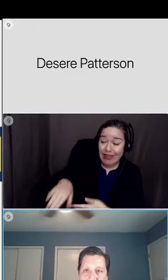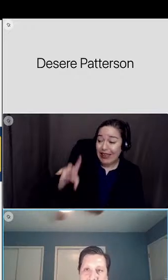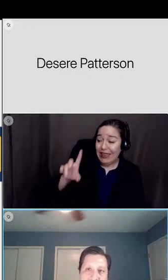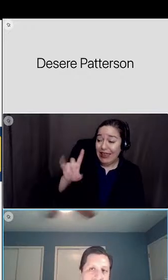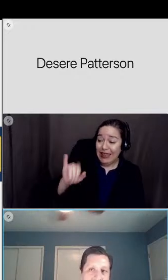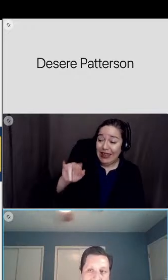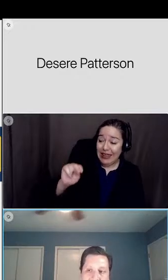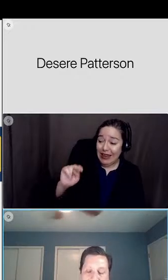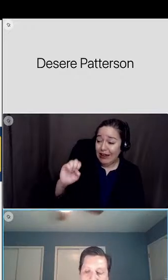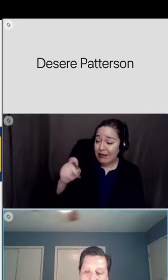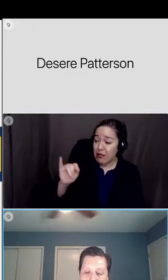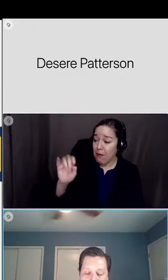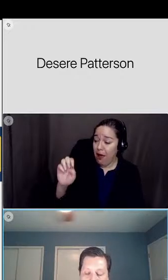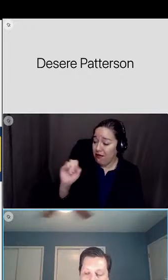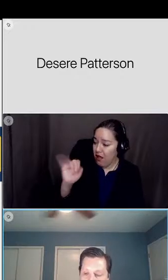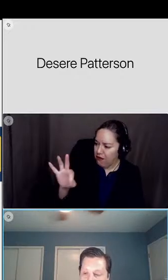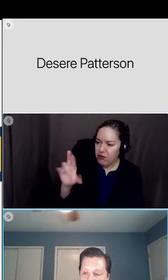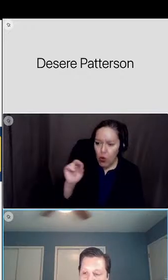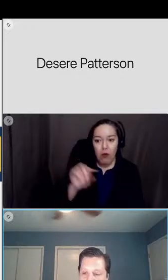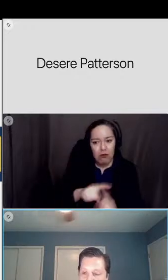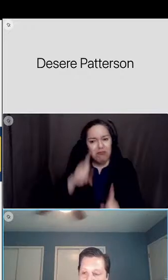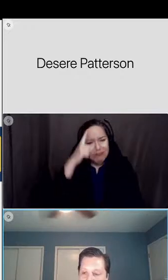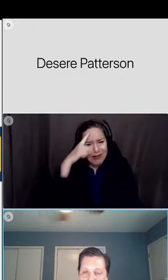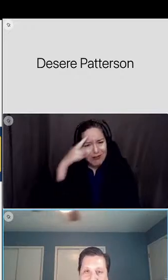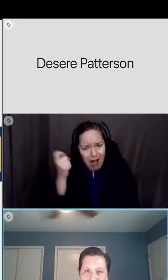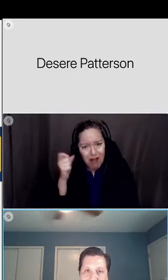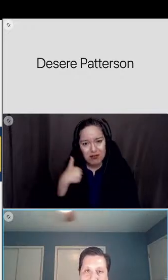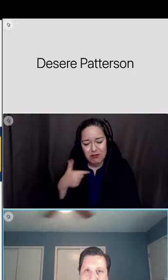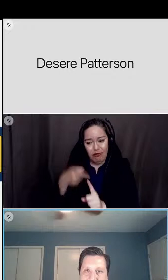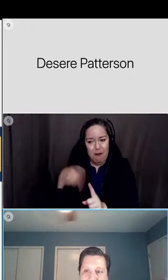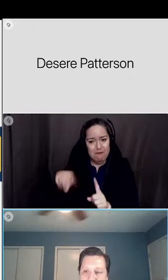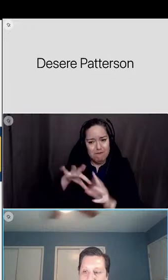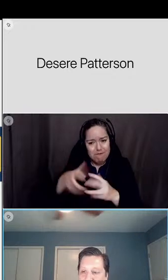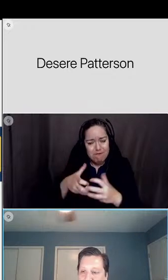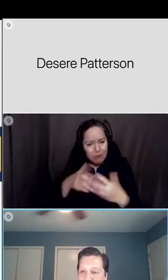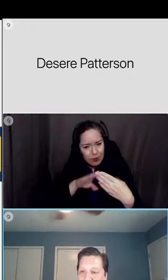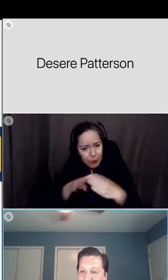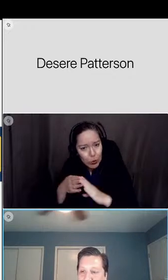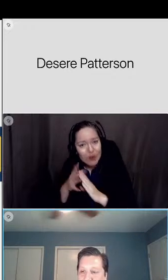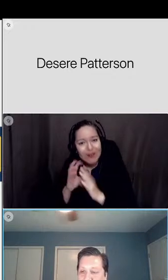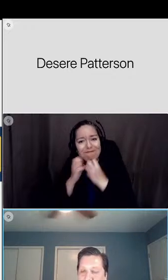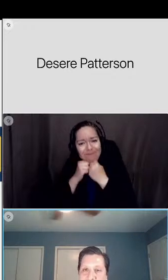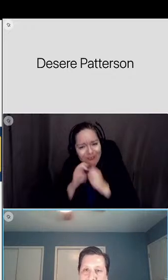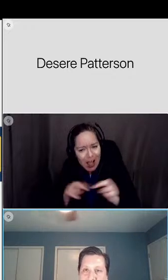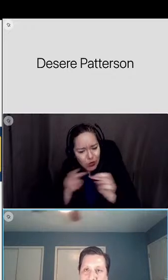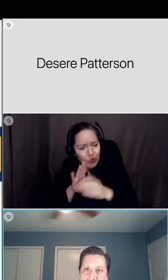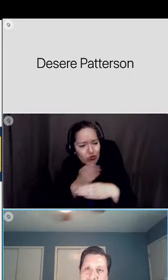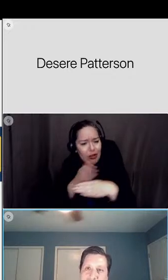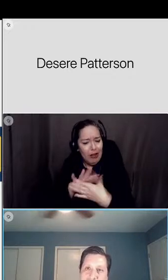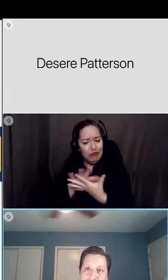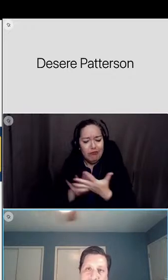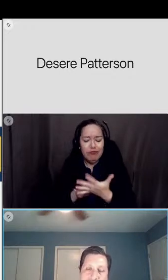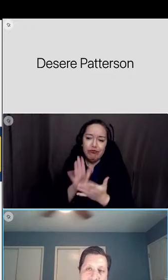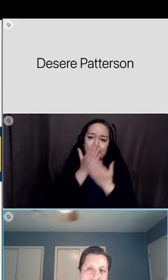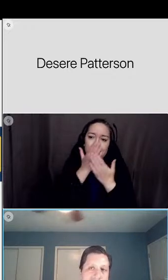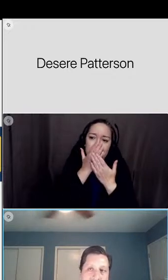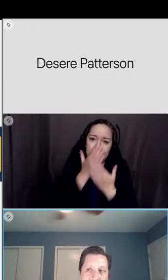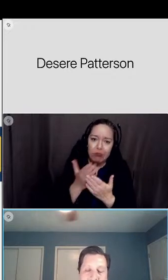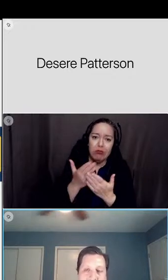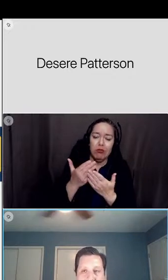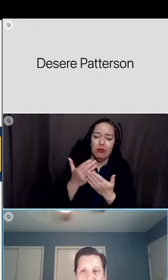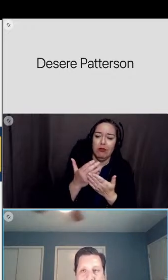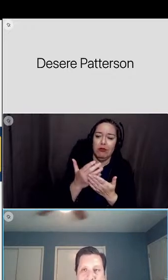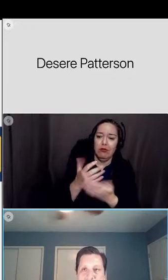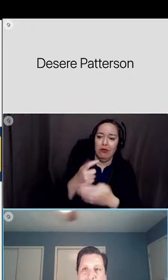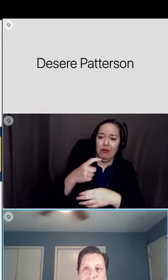and the values that we share in the community so i appreciate um taking the time and having the courage to bring that